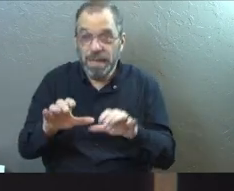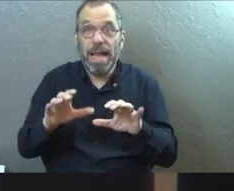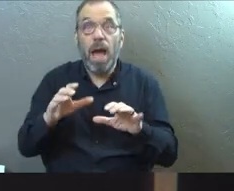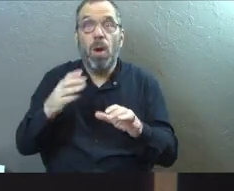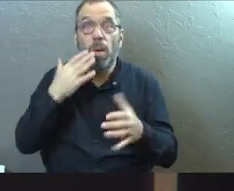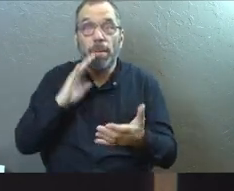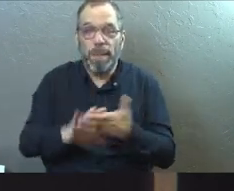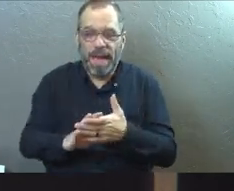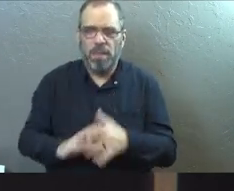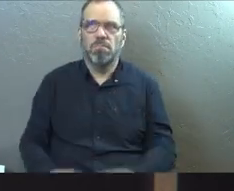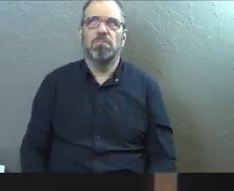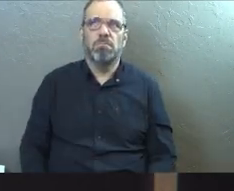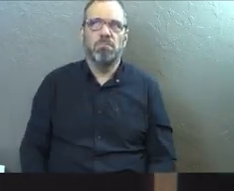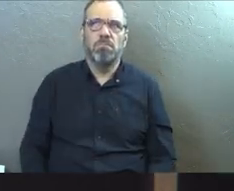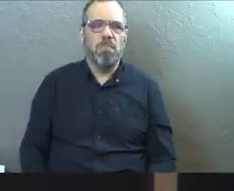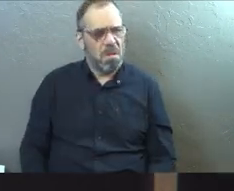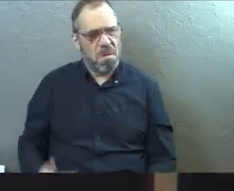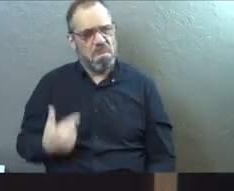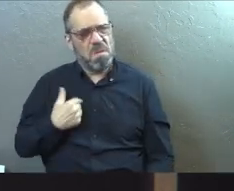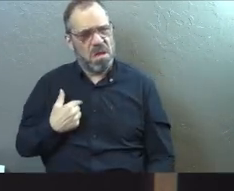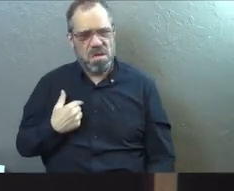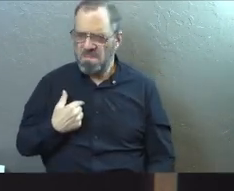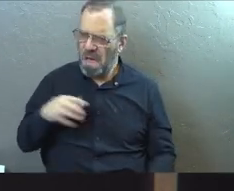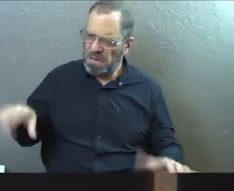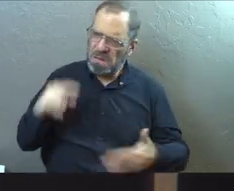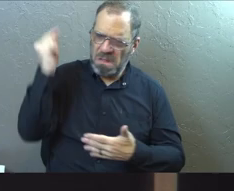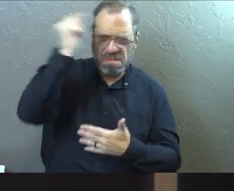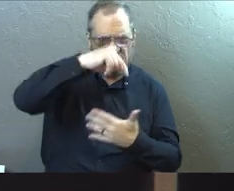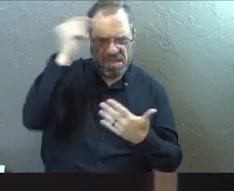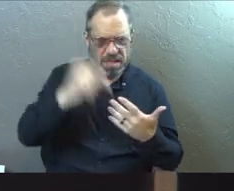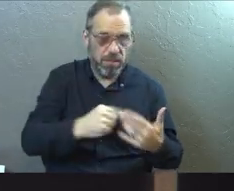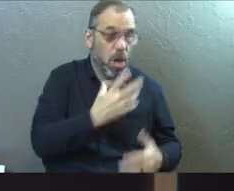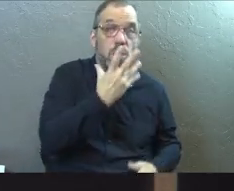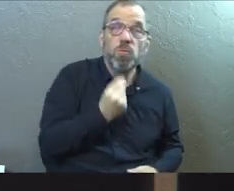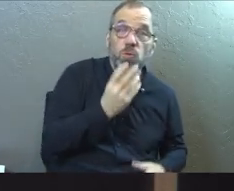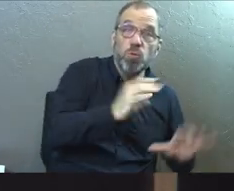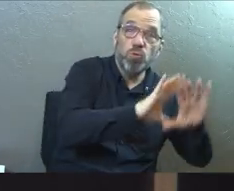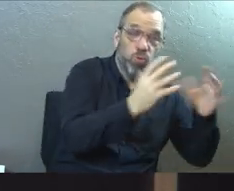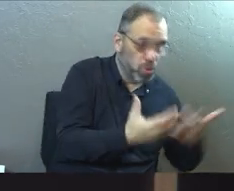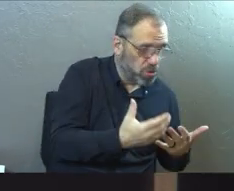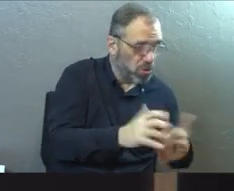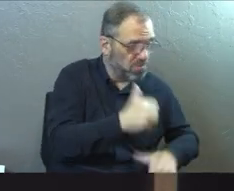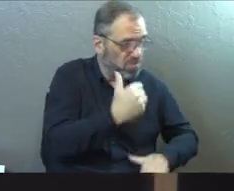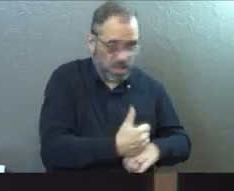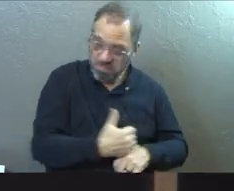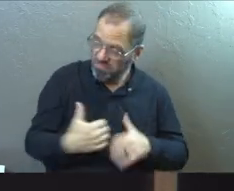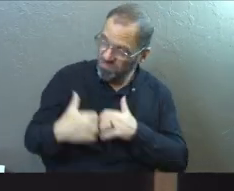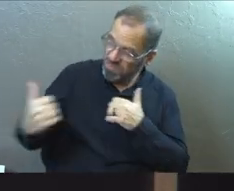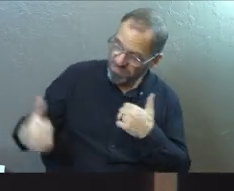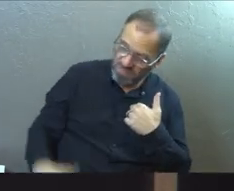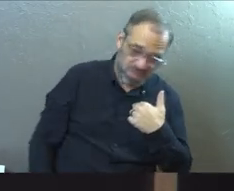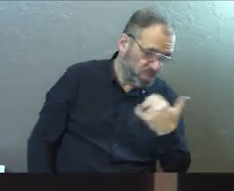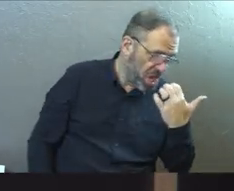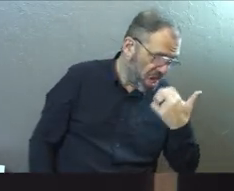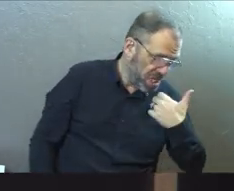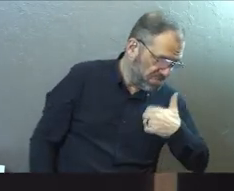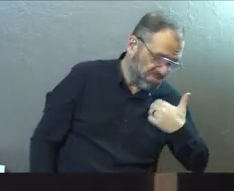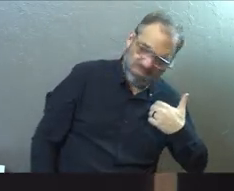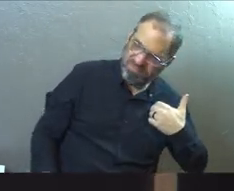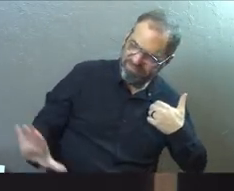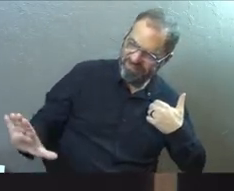gets bad is when we start to think, look what I did, right? The Jewish people, I set myself apart, right?